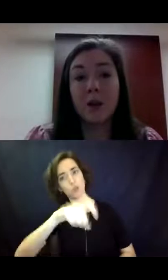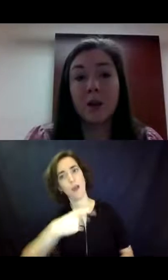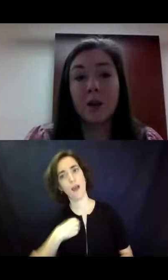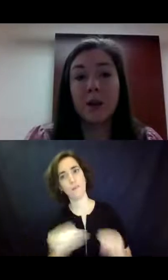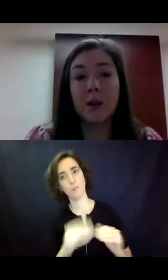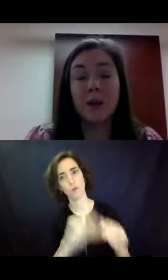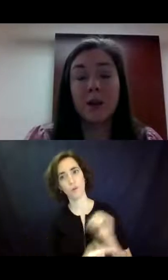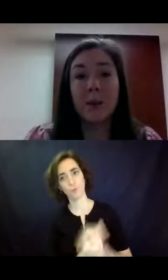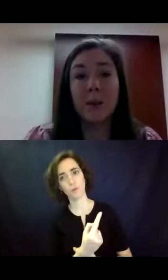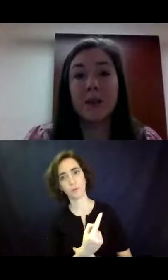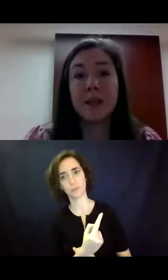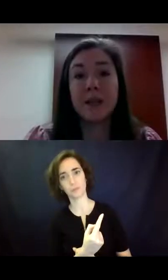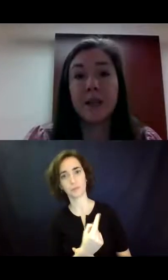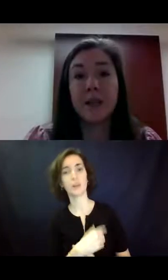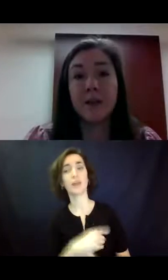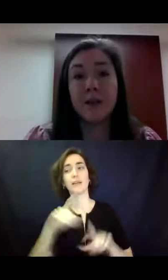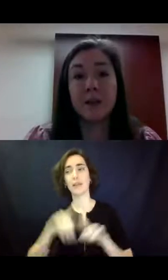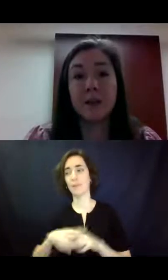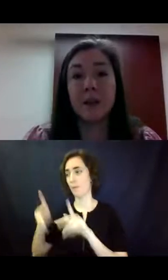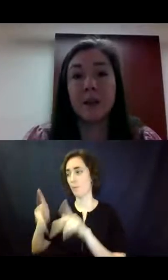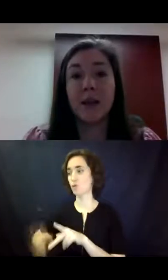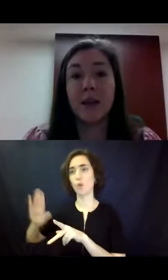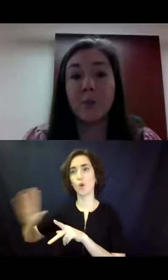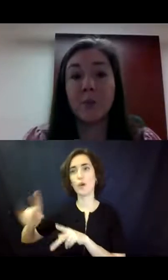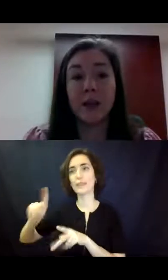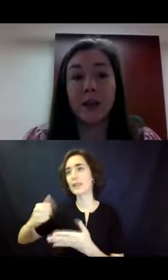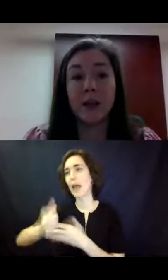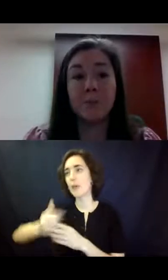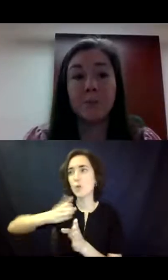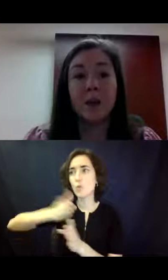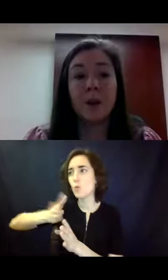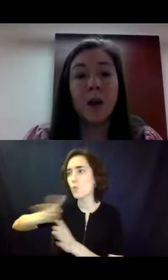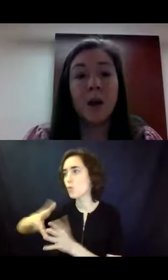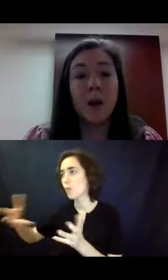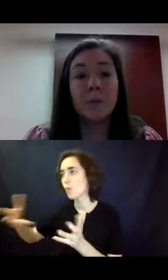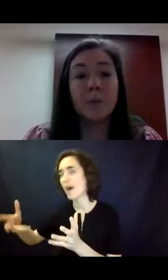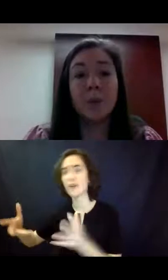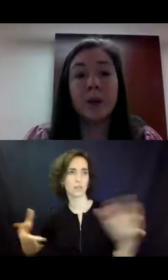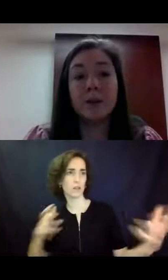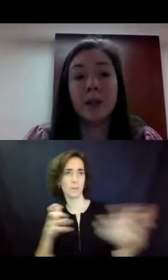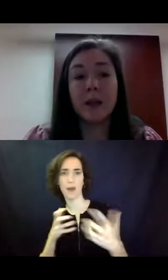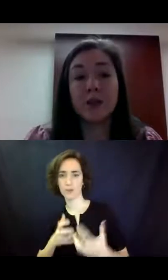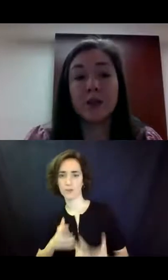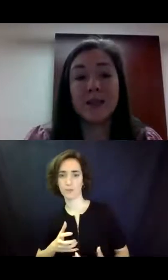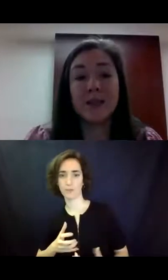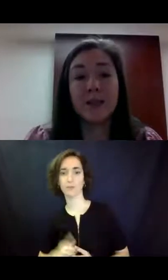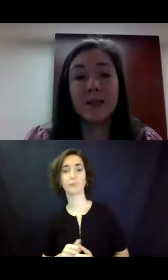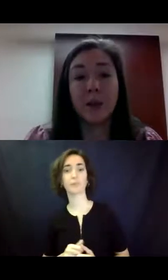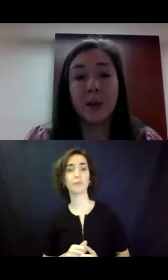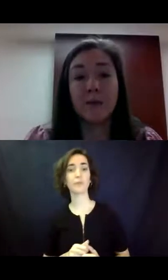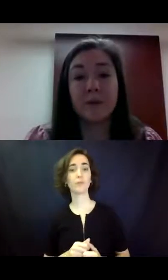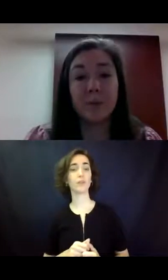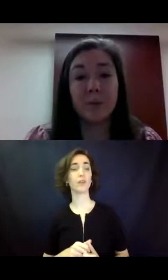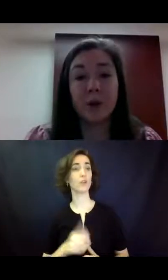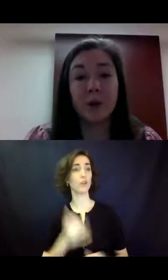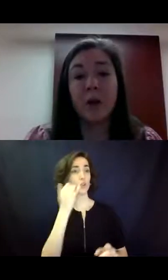on all of the areas that the individual is looking to get support in, um, appoint an alternate to act in the place